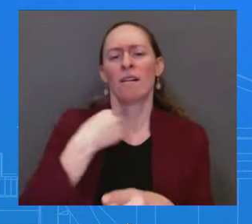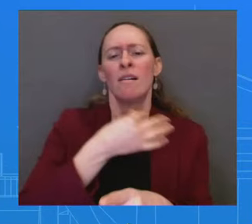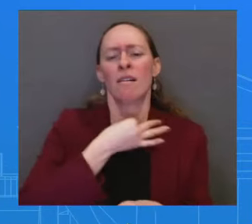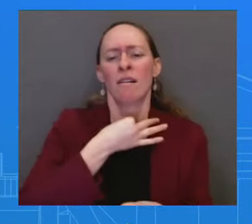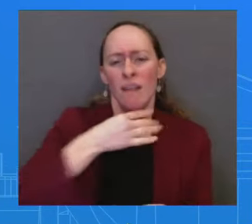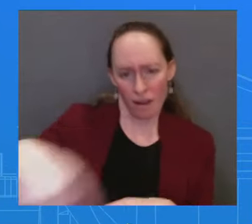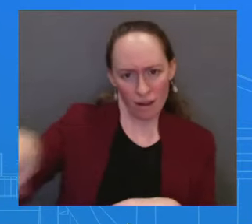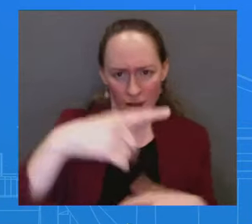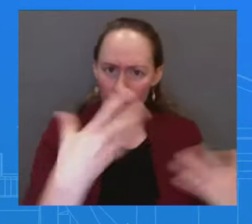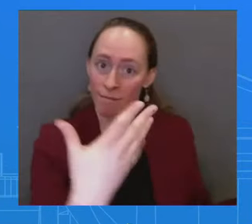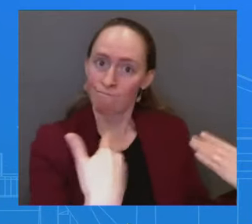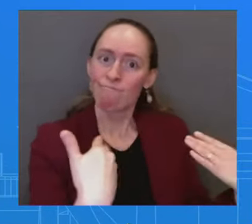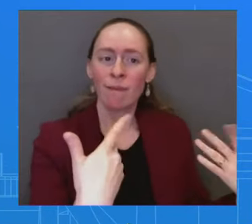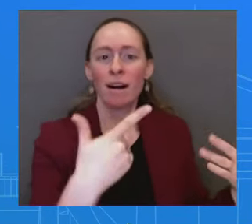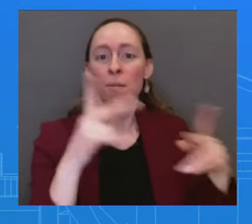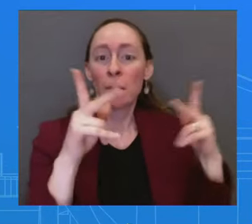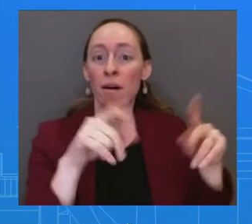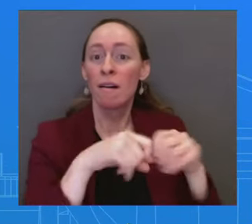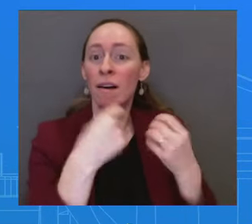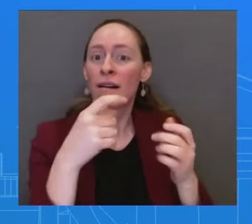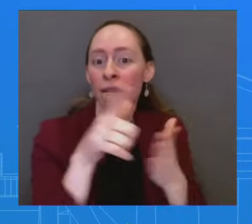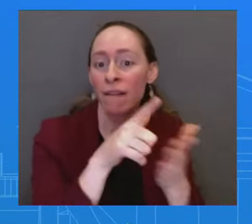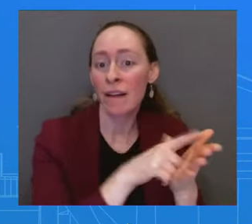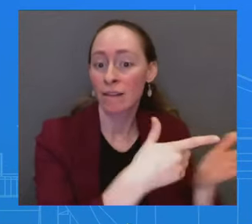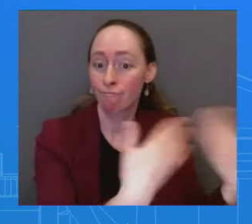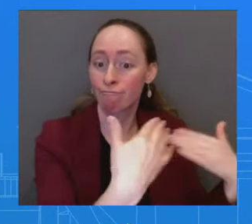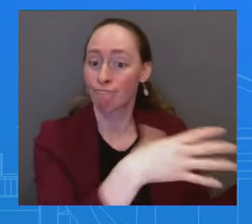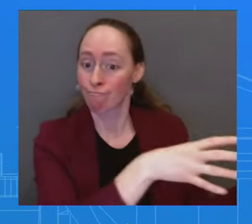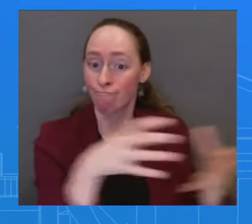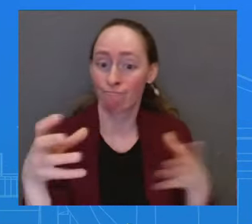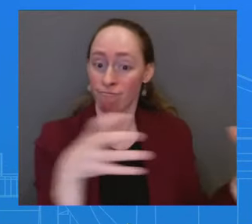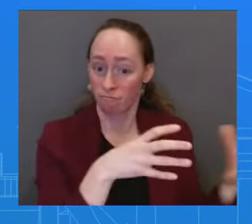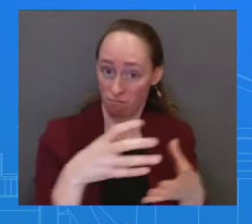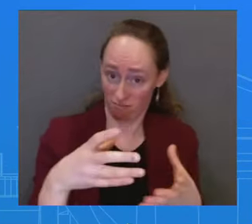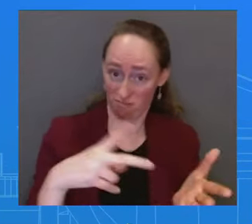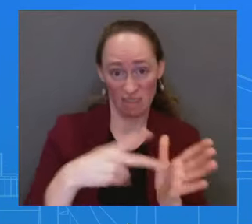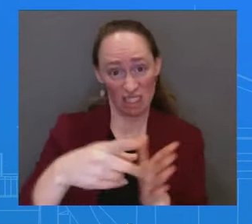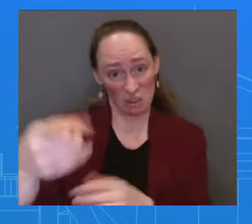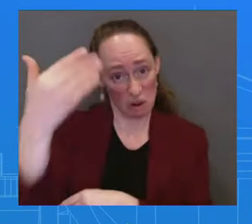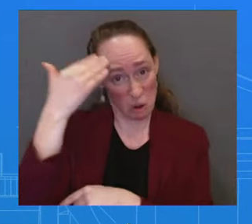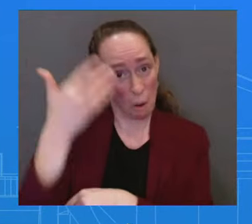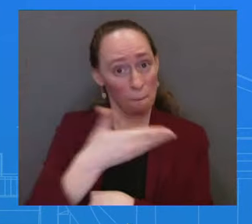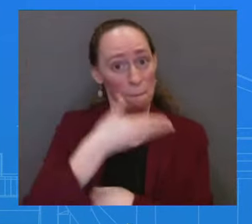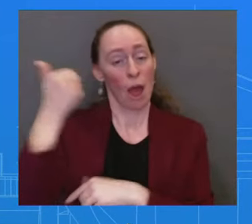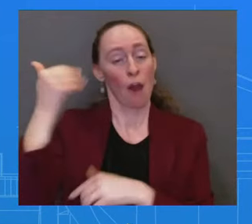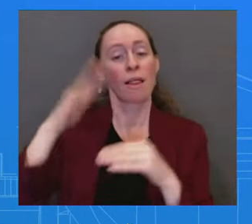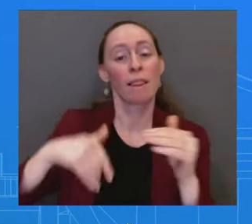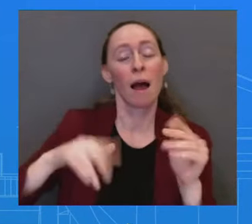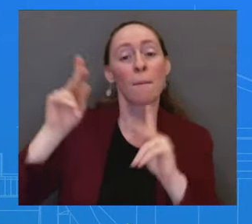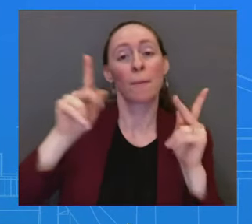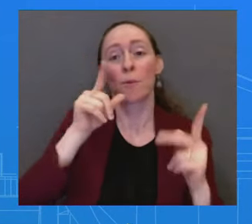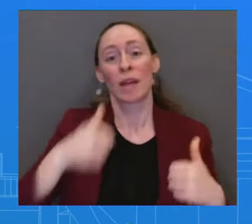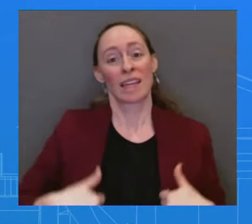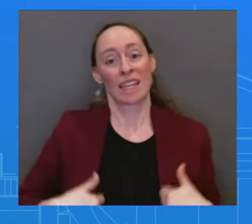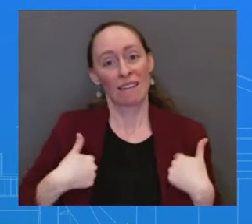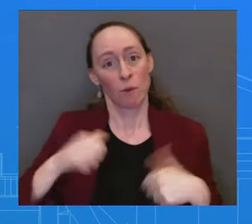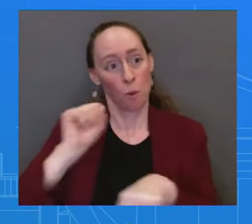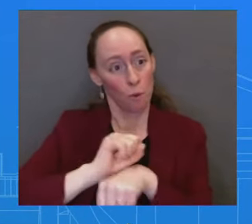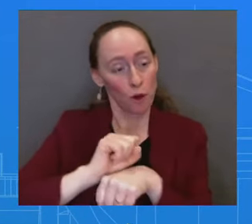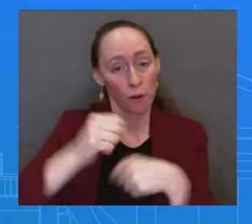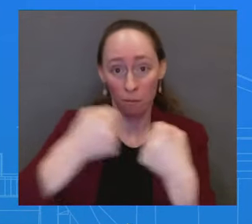guys know better than the Border Patrol union? The Border Patrol needed access. And that's why we